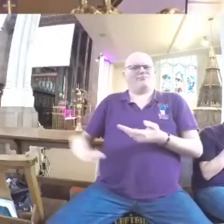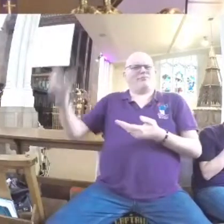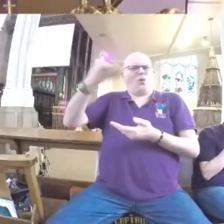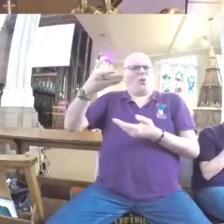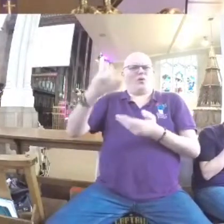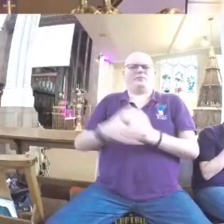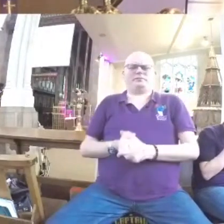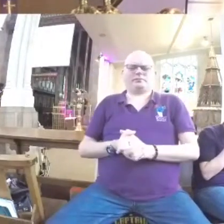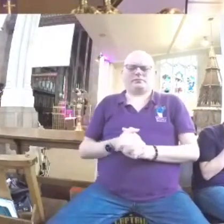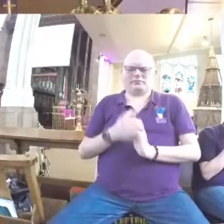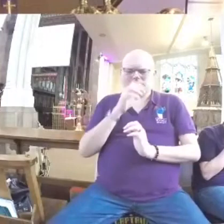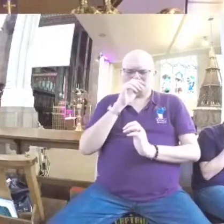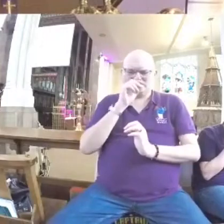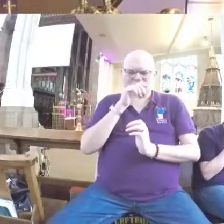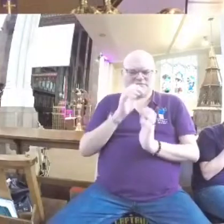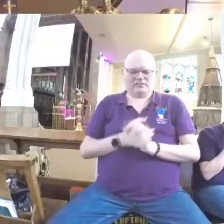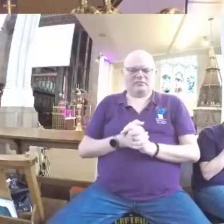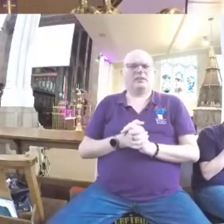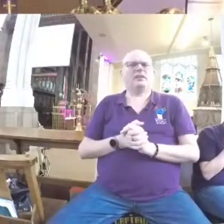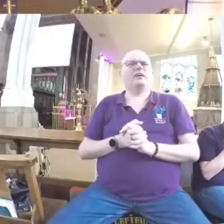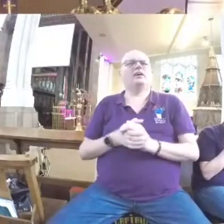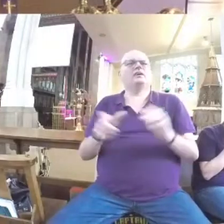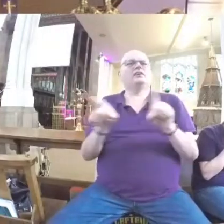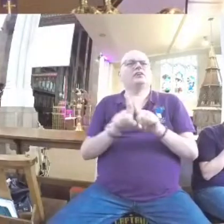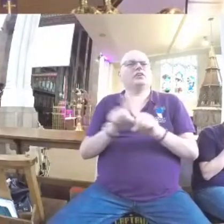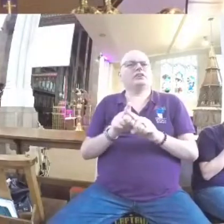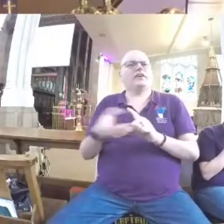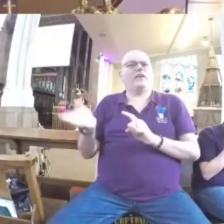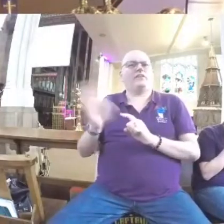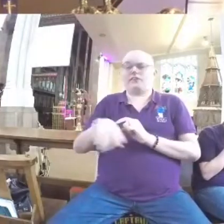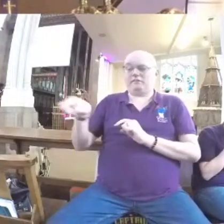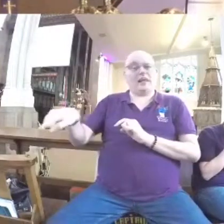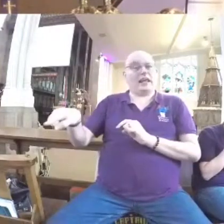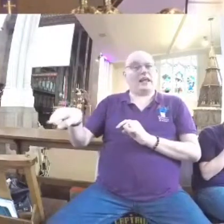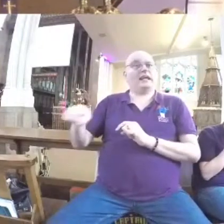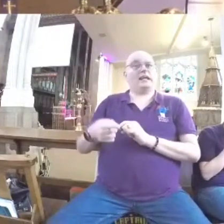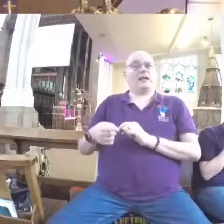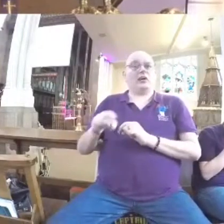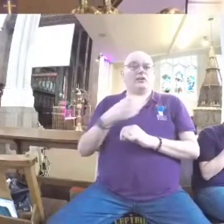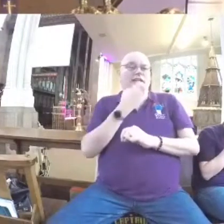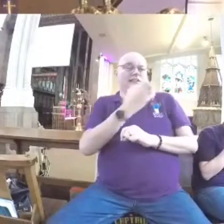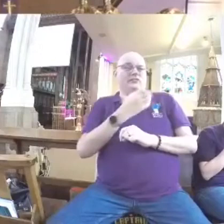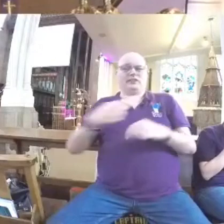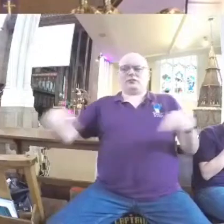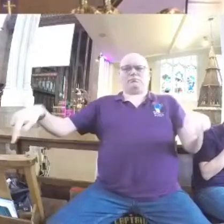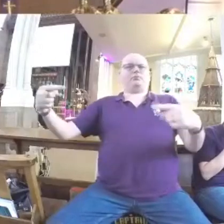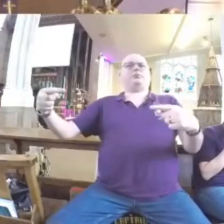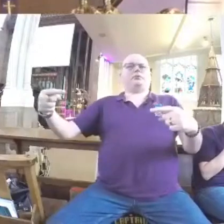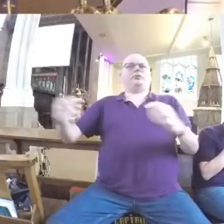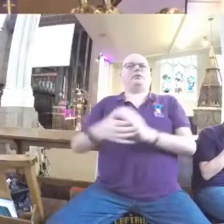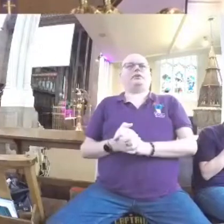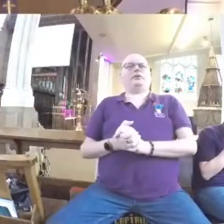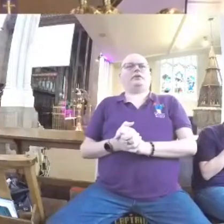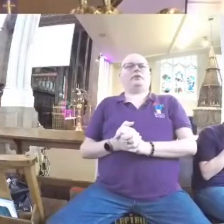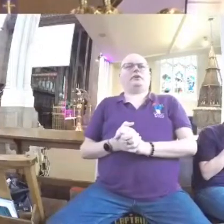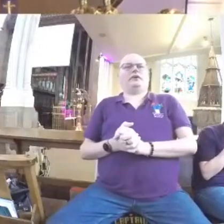prostitute or a loose woman. Rahab was also a Canaanite who were the hated enemies of Israel. The most remarkable